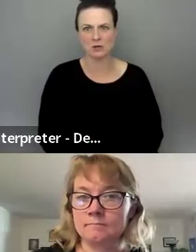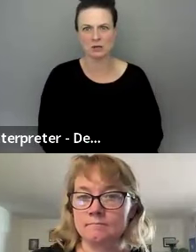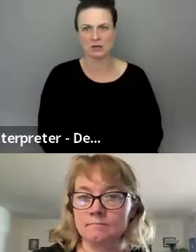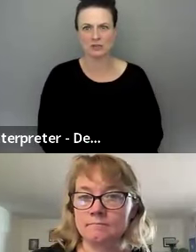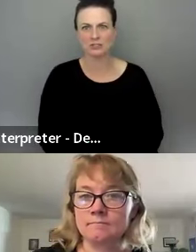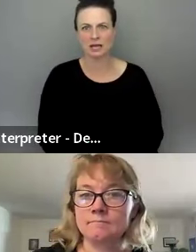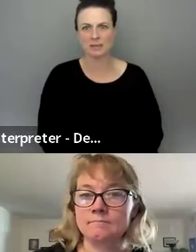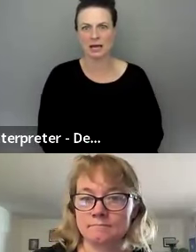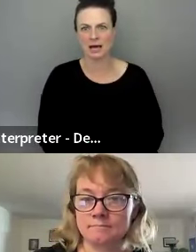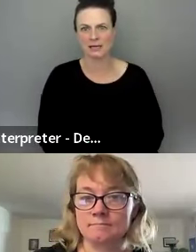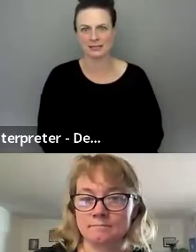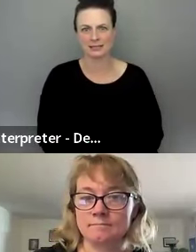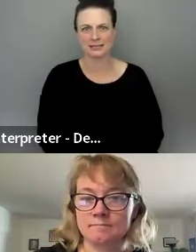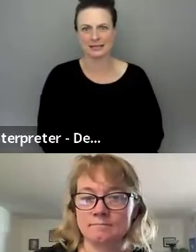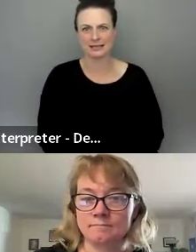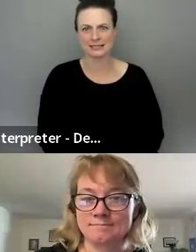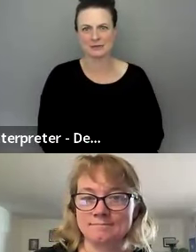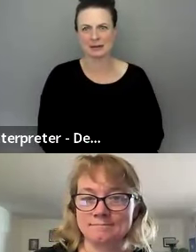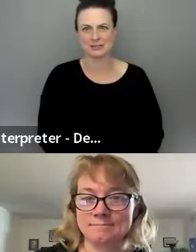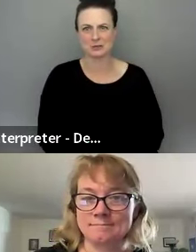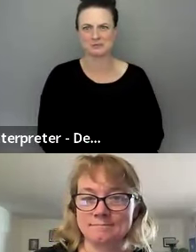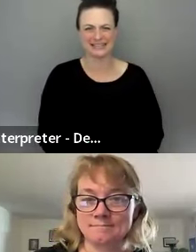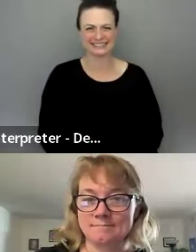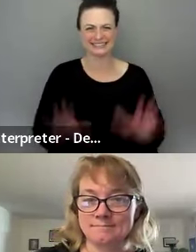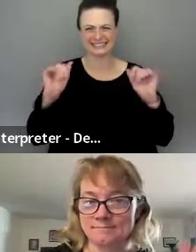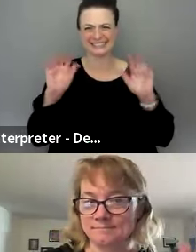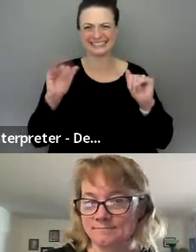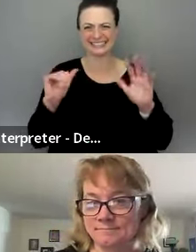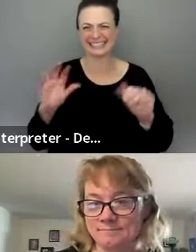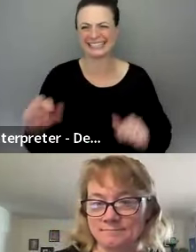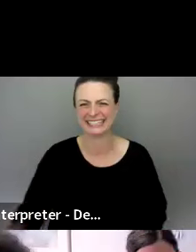see you Thursday Milad and see everybody soon. Bye.